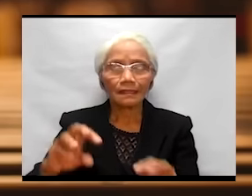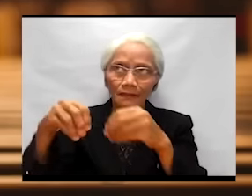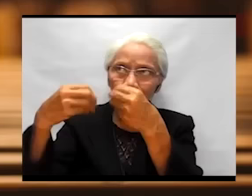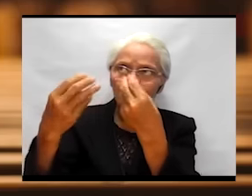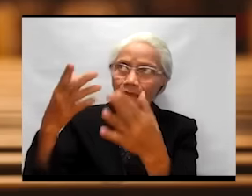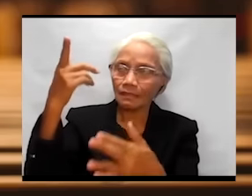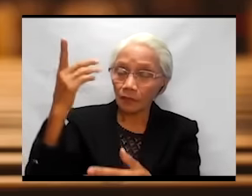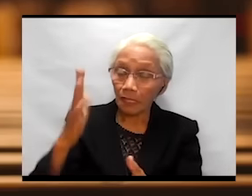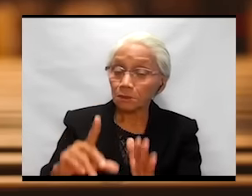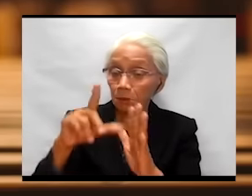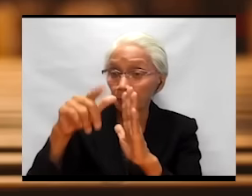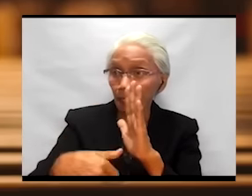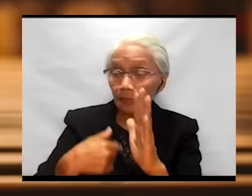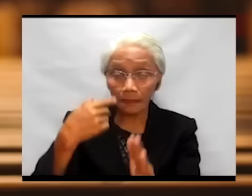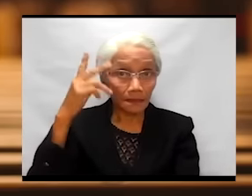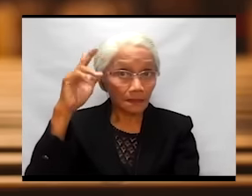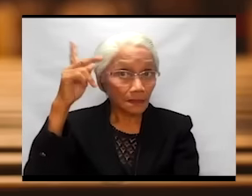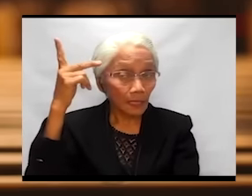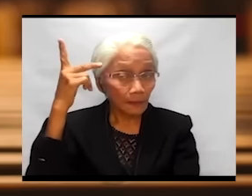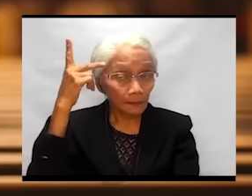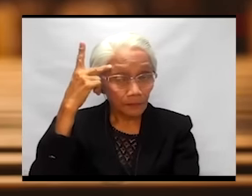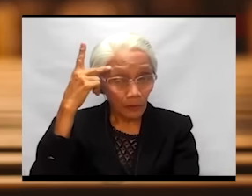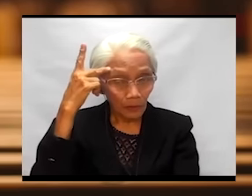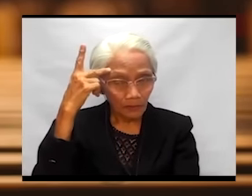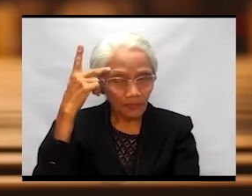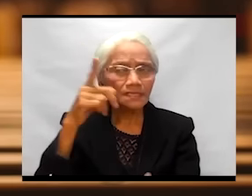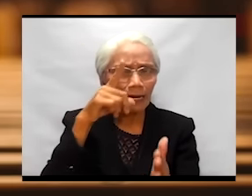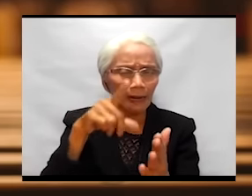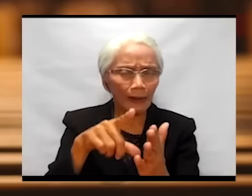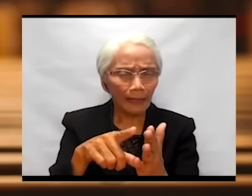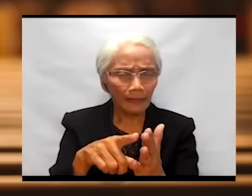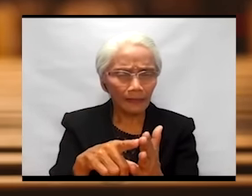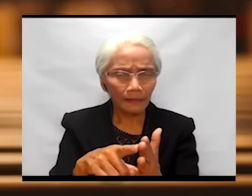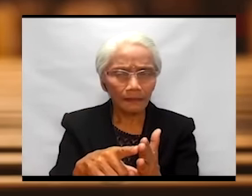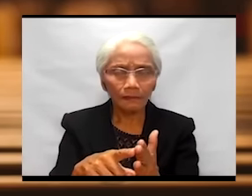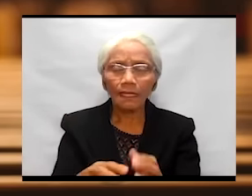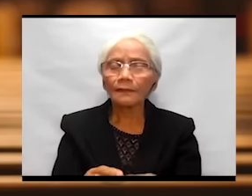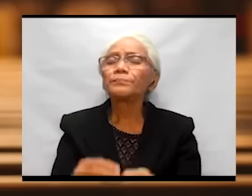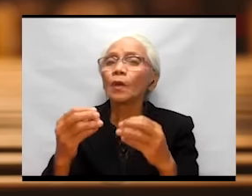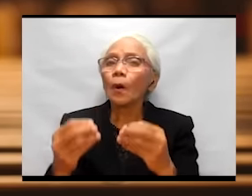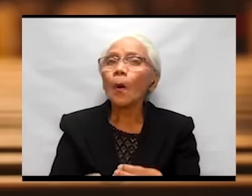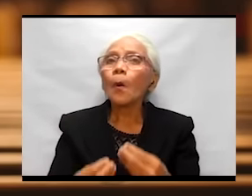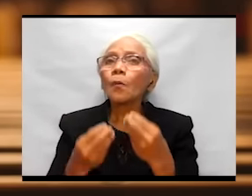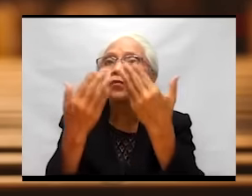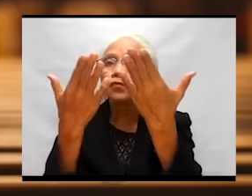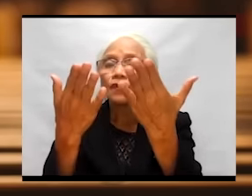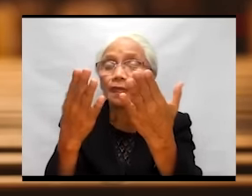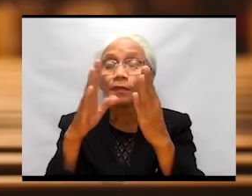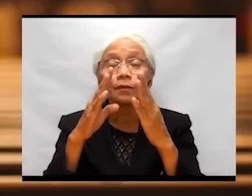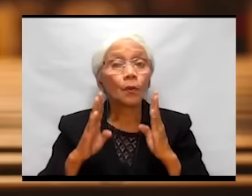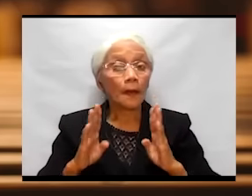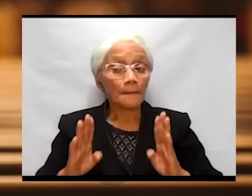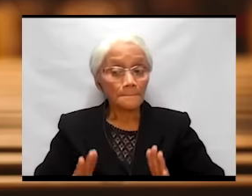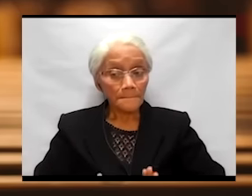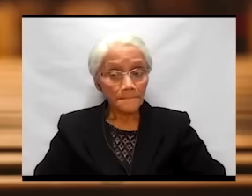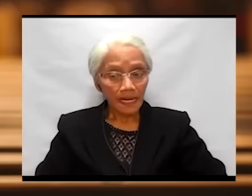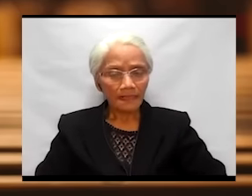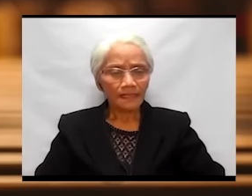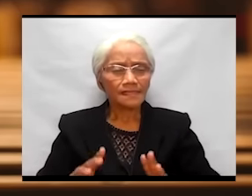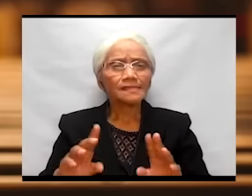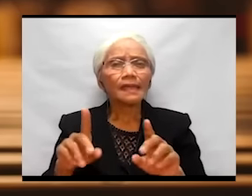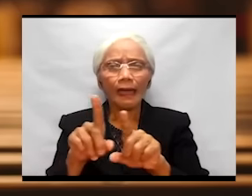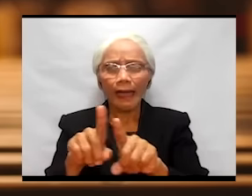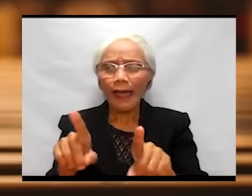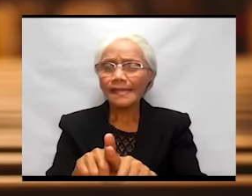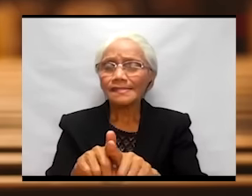That's why later on St. Paul will tell us in his letter to the Romans, offer your bodies as